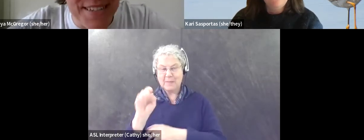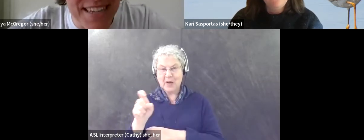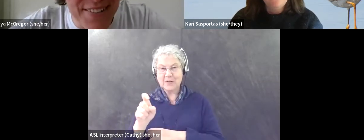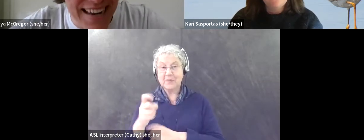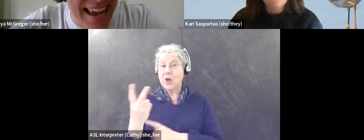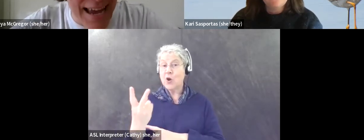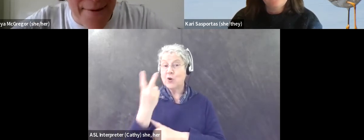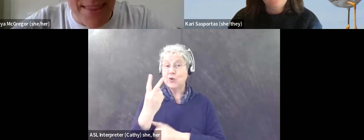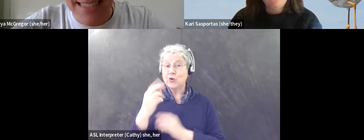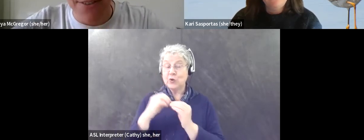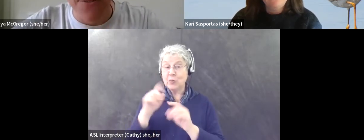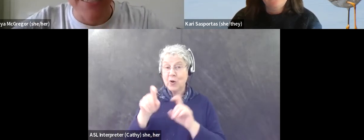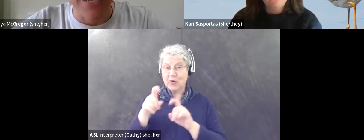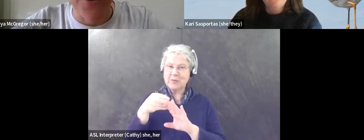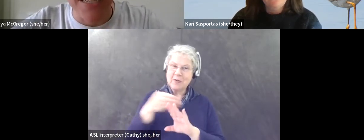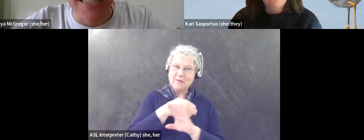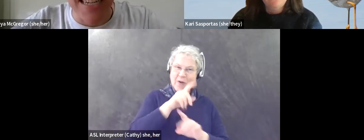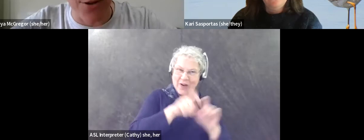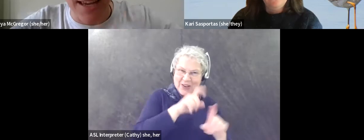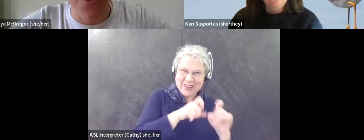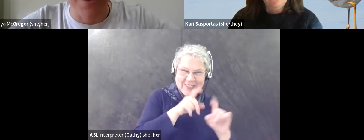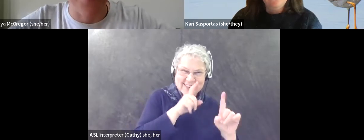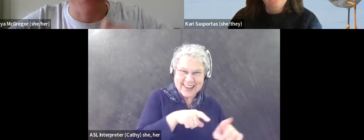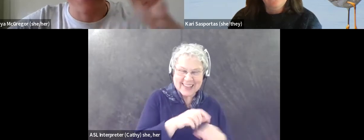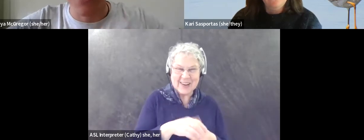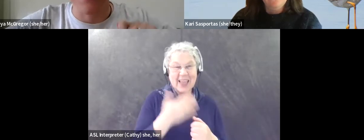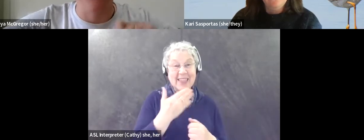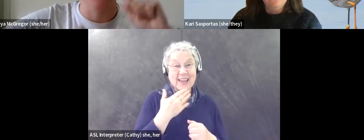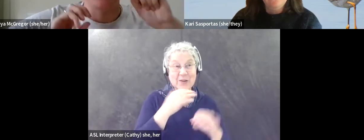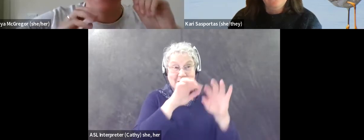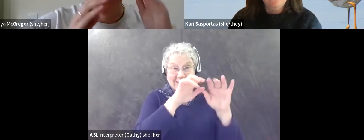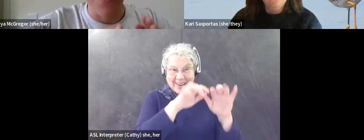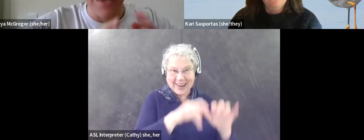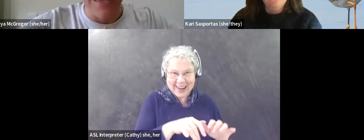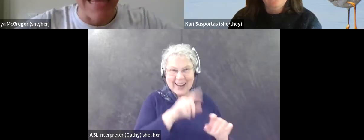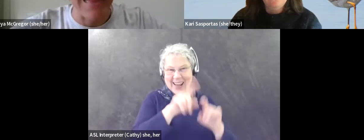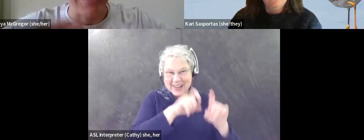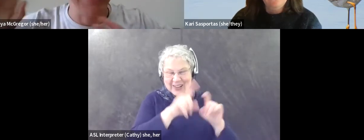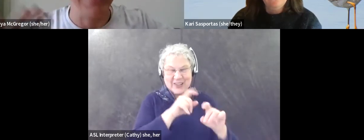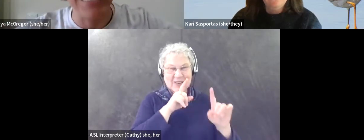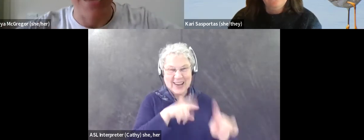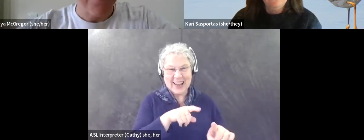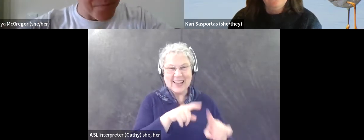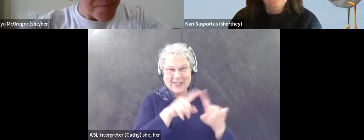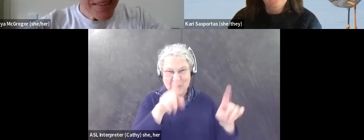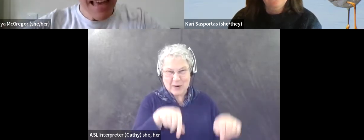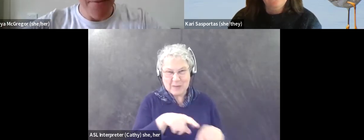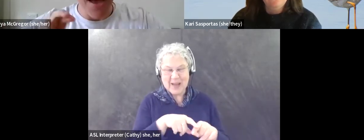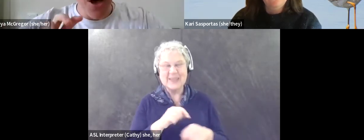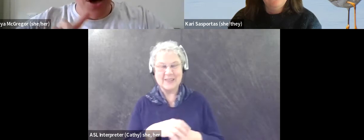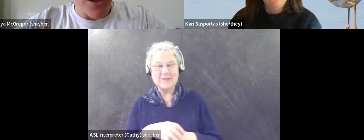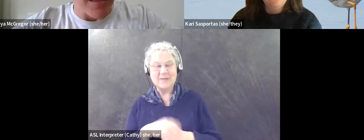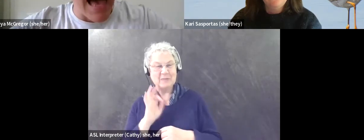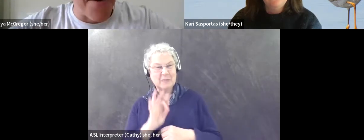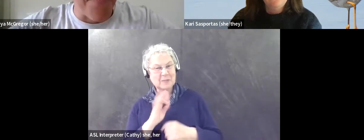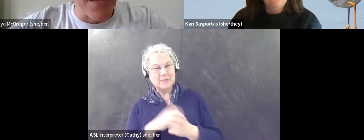we go into the Q and A, um, thanks everyone for sending your questions in through that Q and A box. It's a lot easier for me to see them in there than in the chat. Um,